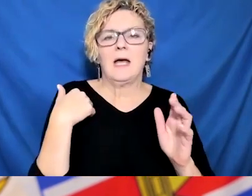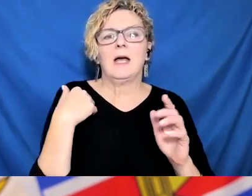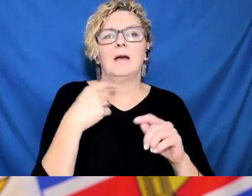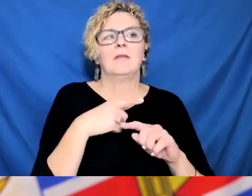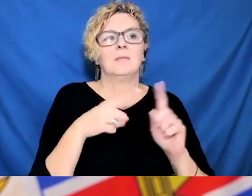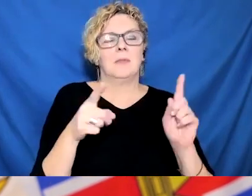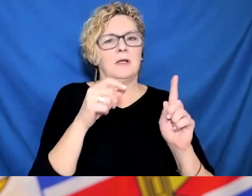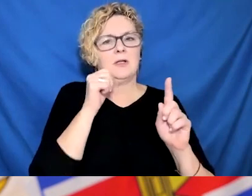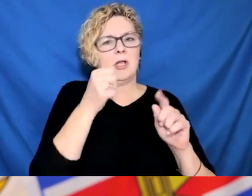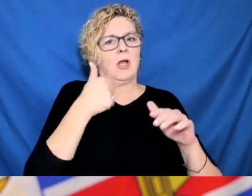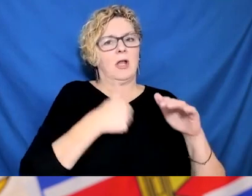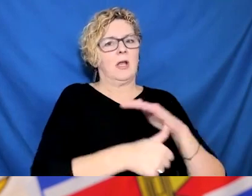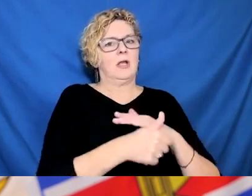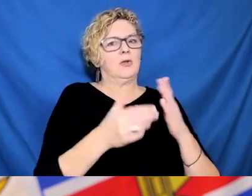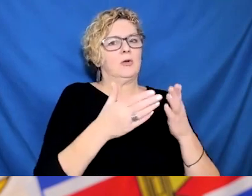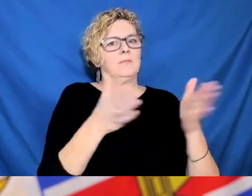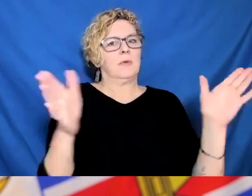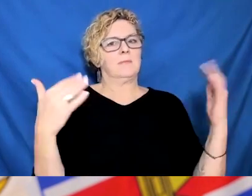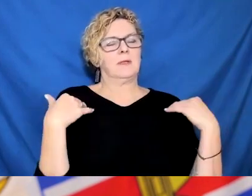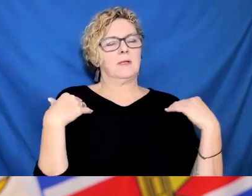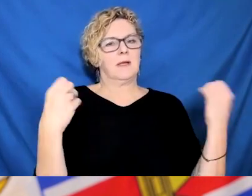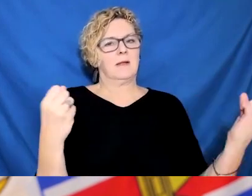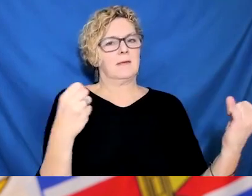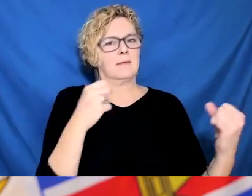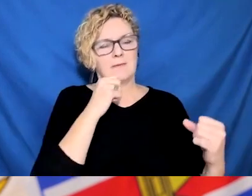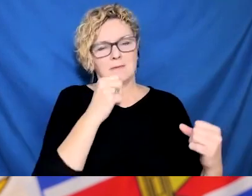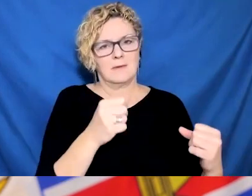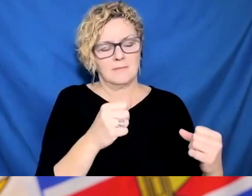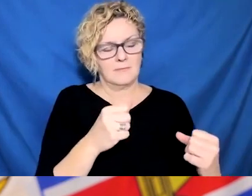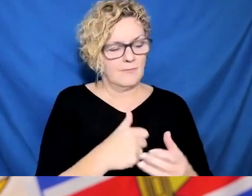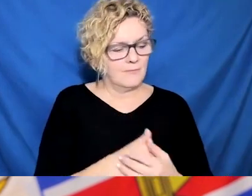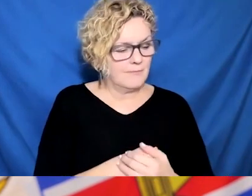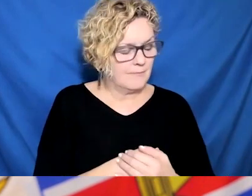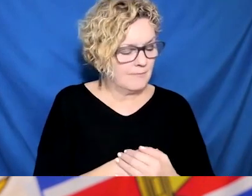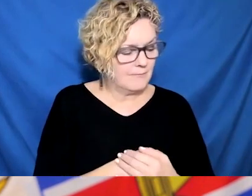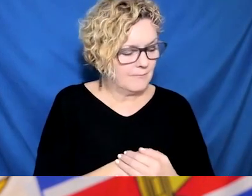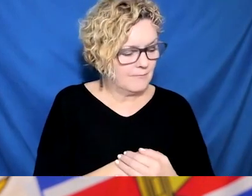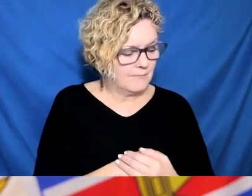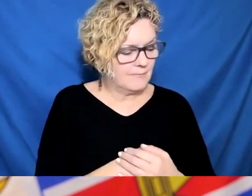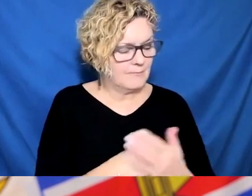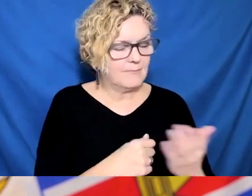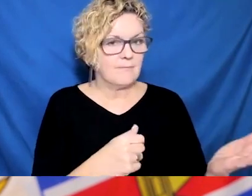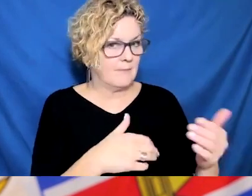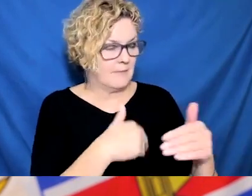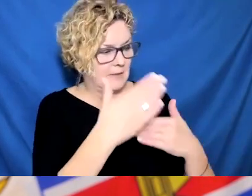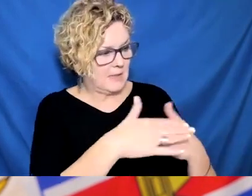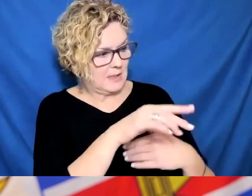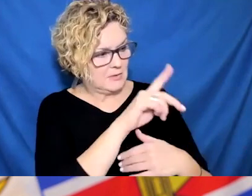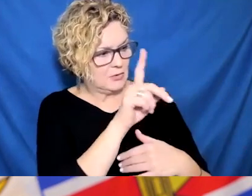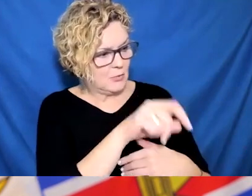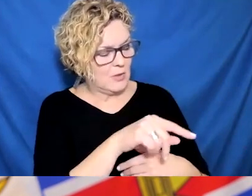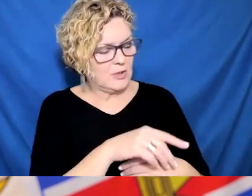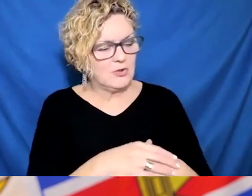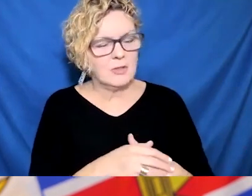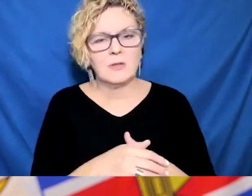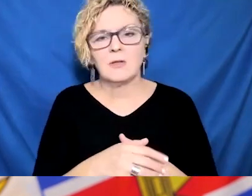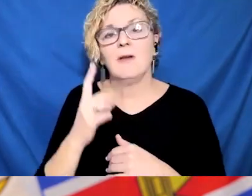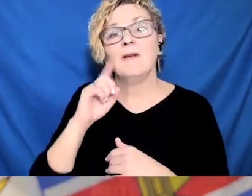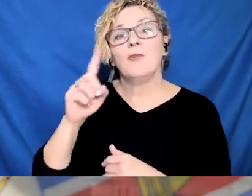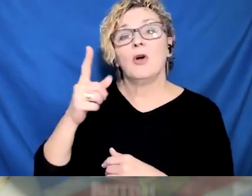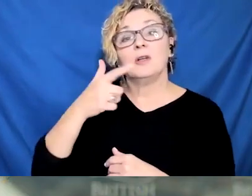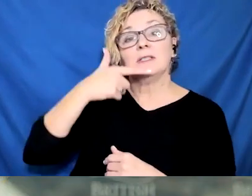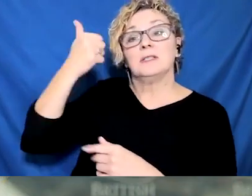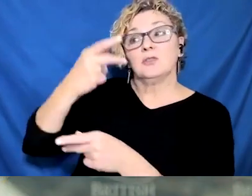actual specific allocations to assisted living sites at the moment. Yeah. So both of those are being addressed. And I'll turn it over to Minister Dix.